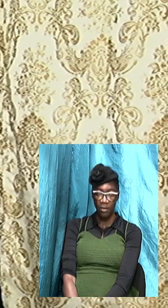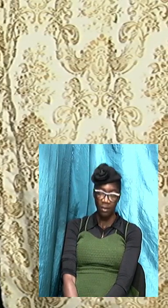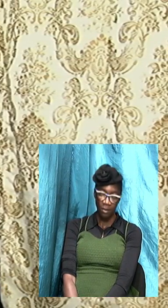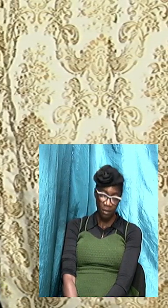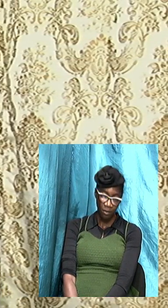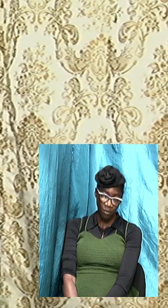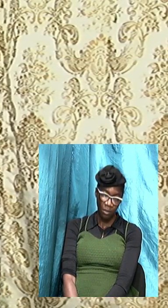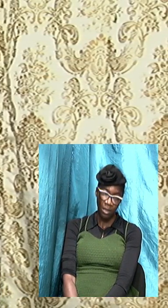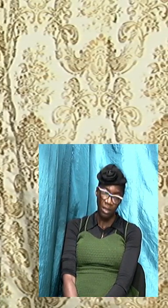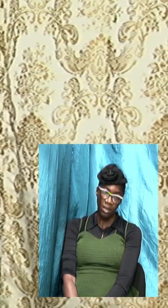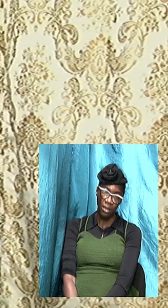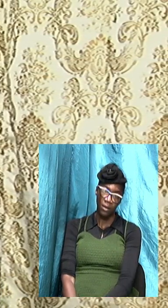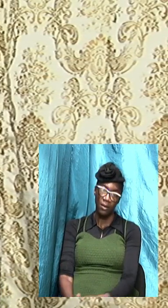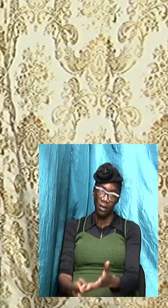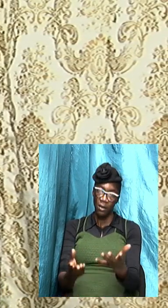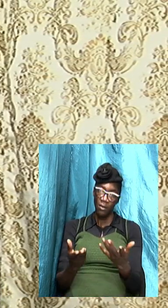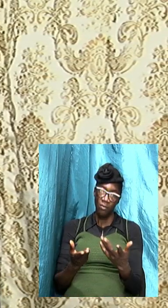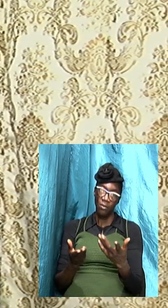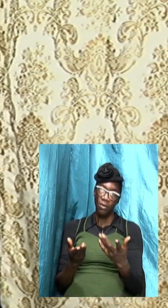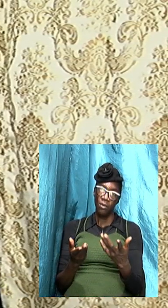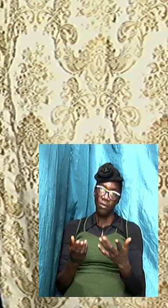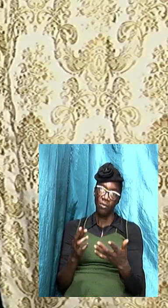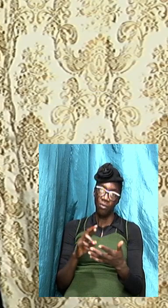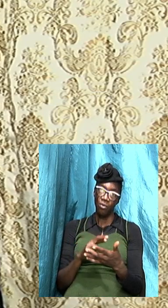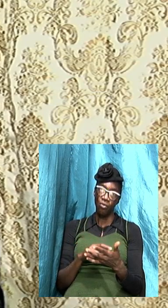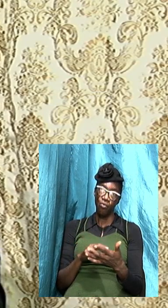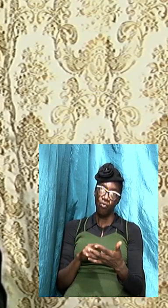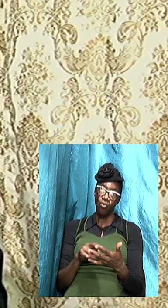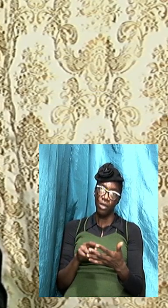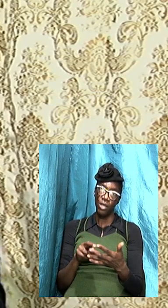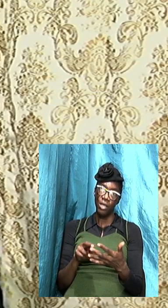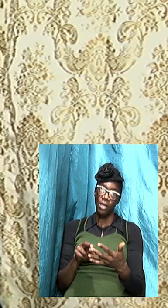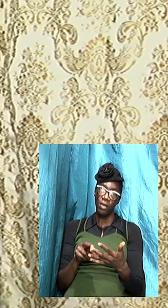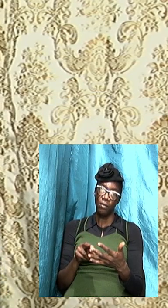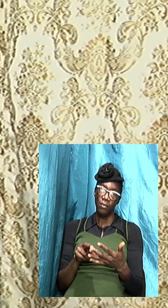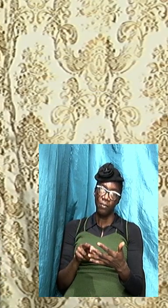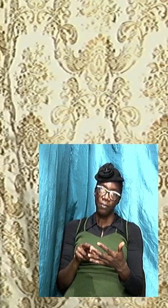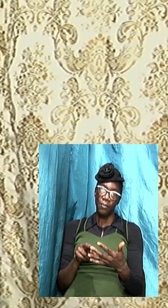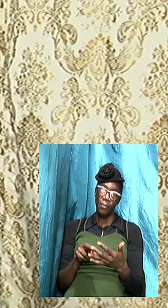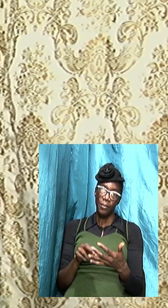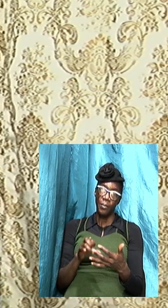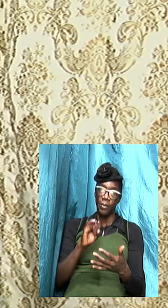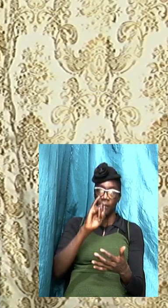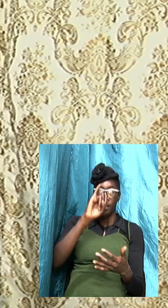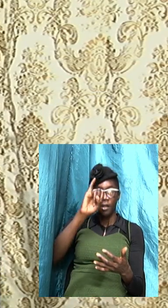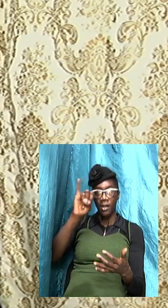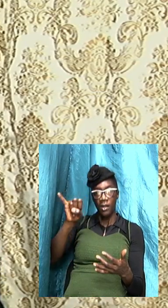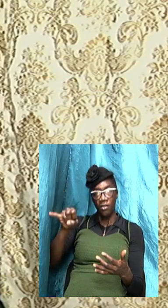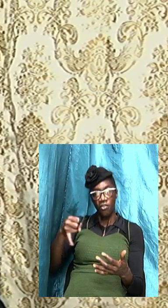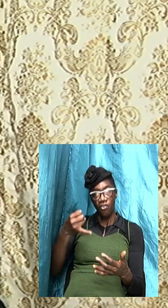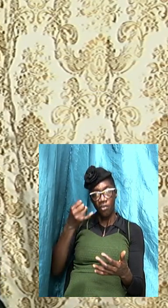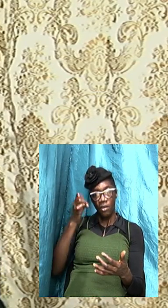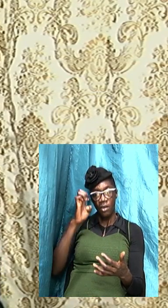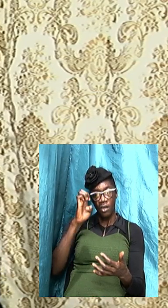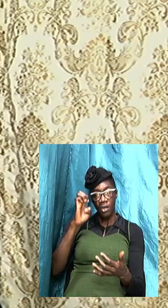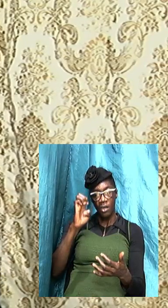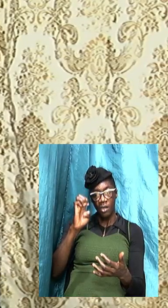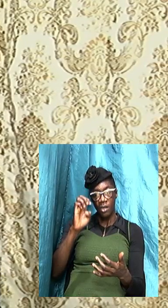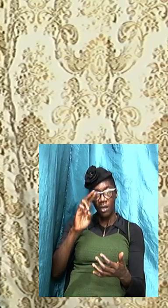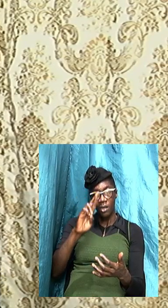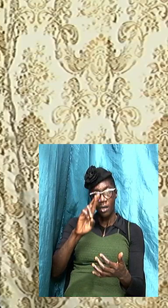but I want us to read this scripture Jeremiah 31